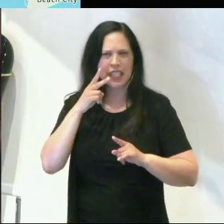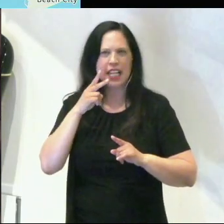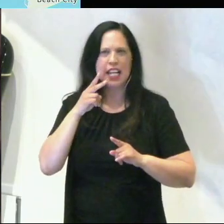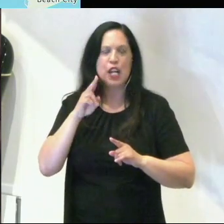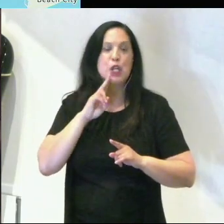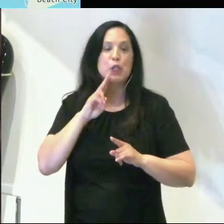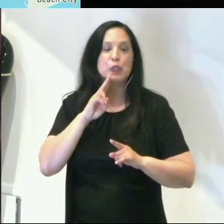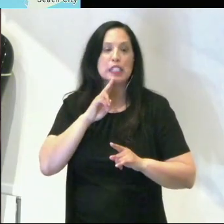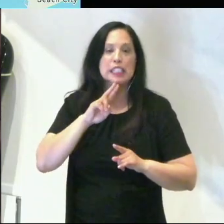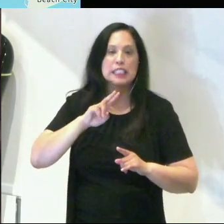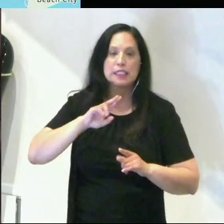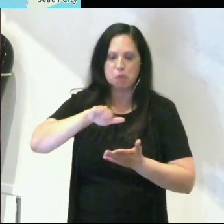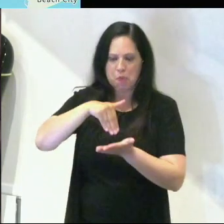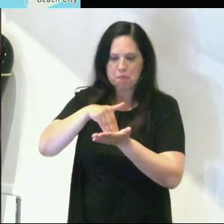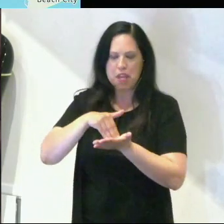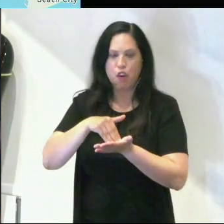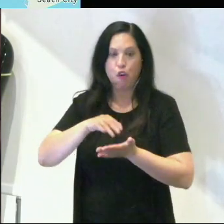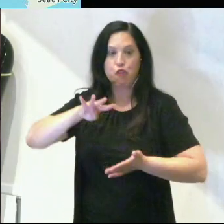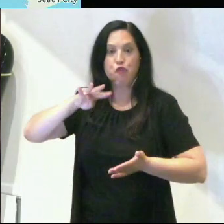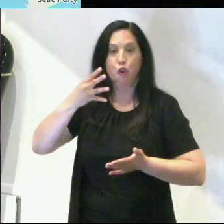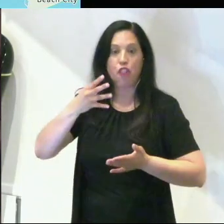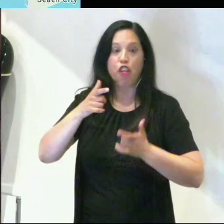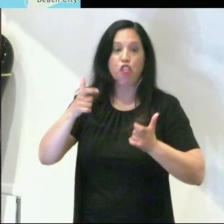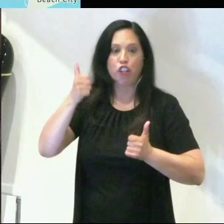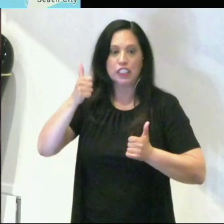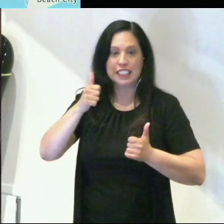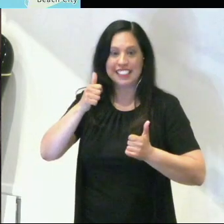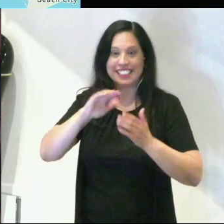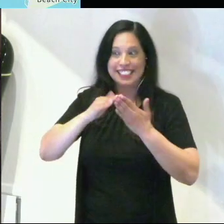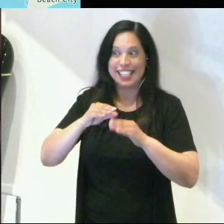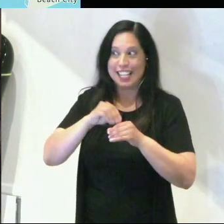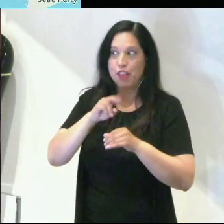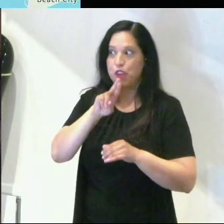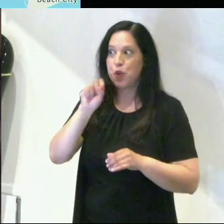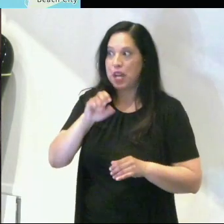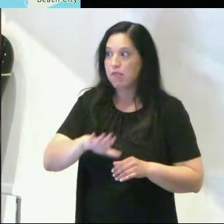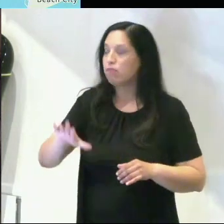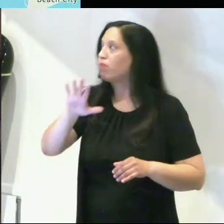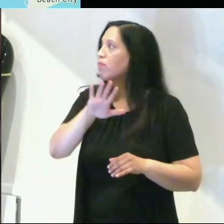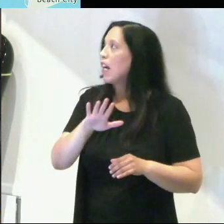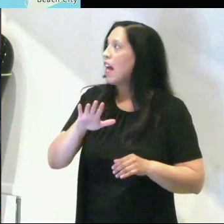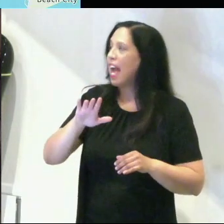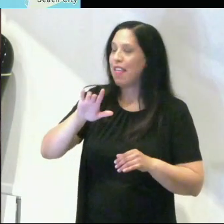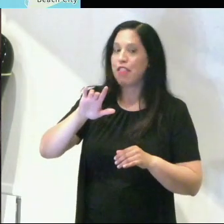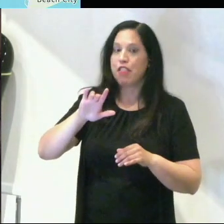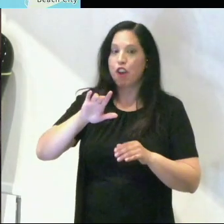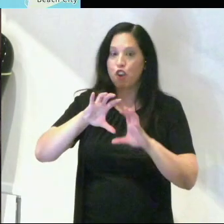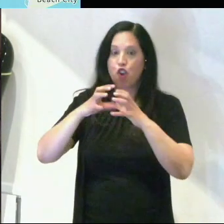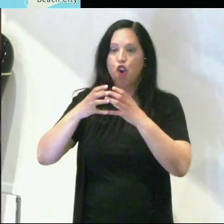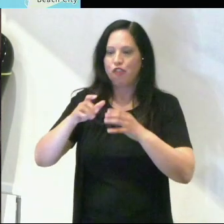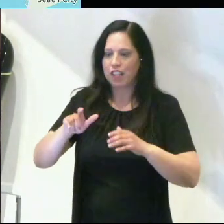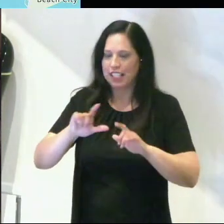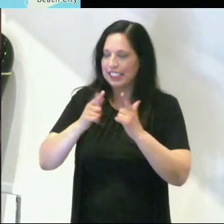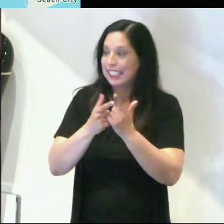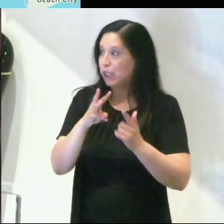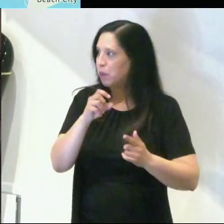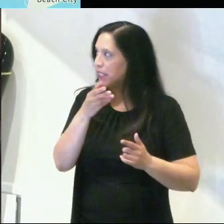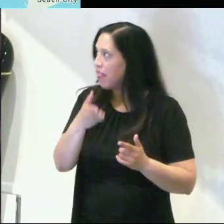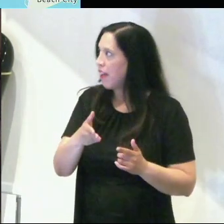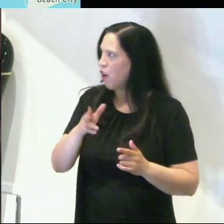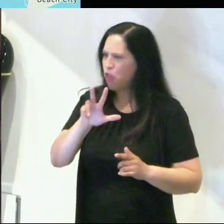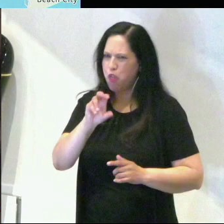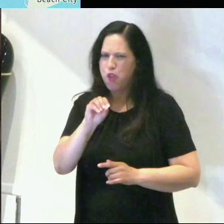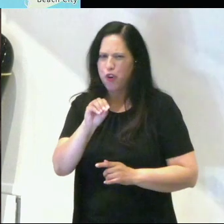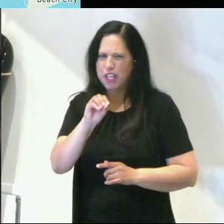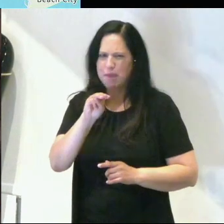fourth largest city in the United States. And the league golf match that year, the district golf match, was down in League City, Texas, which is about 30 miles